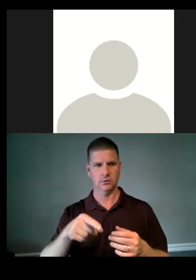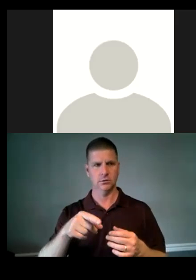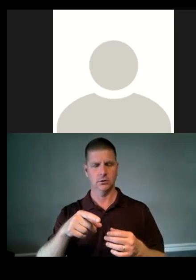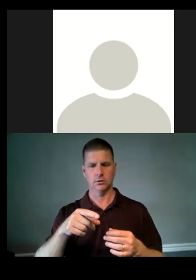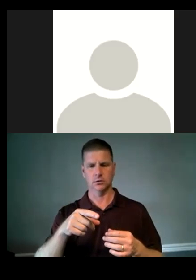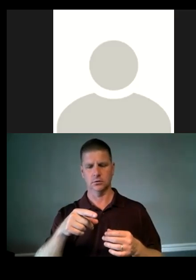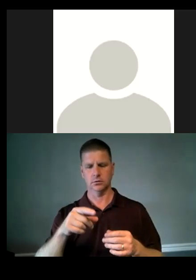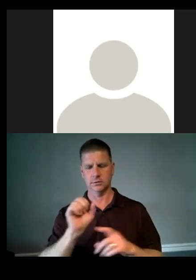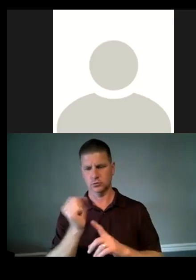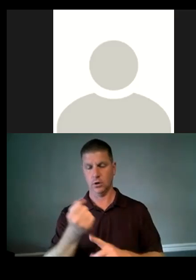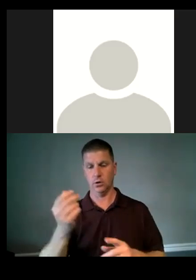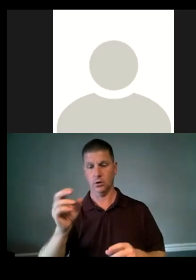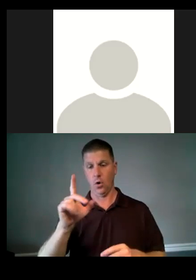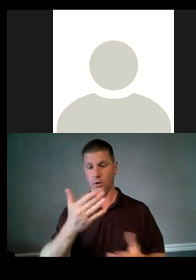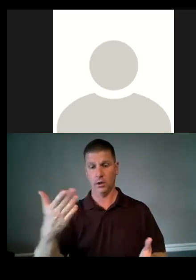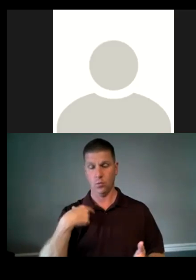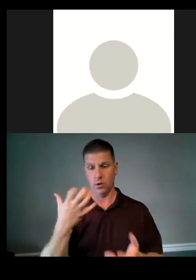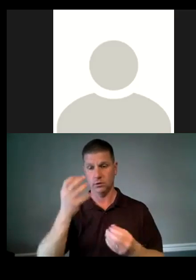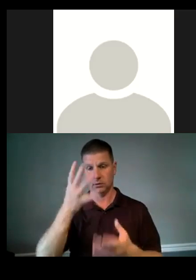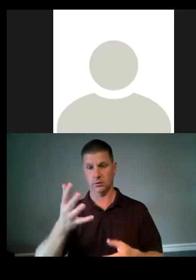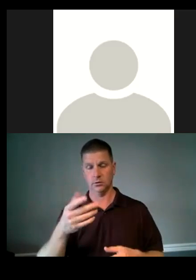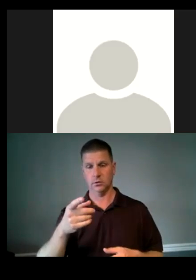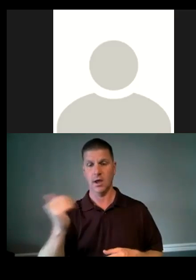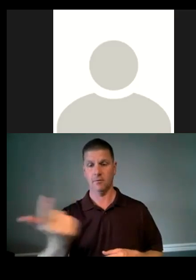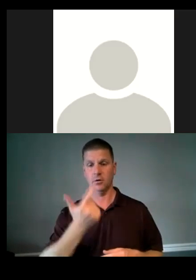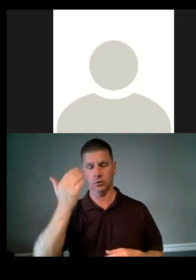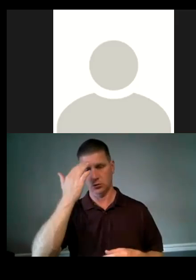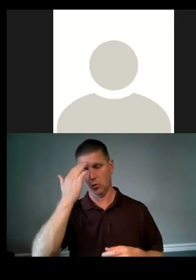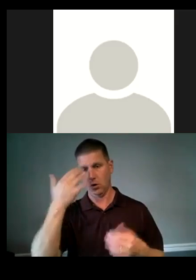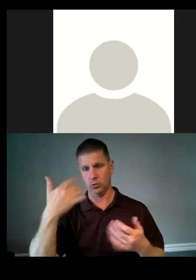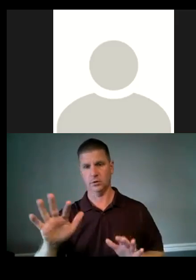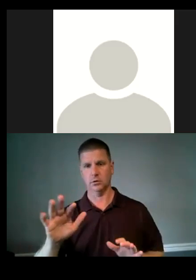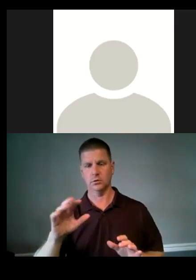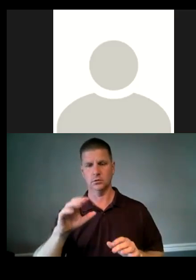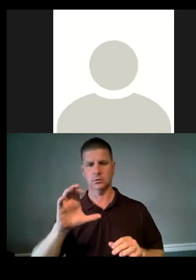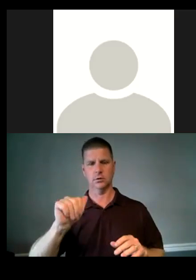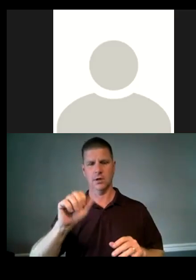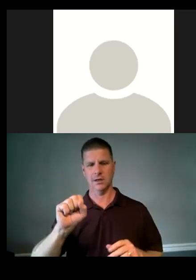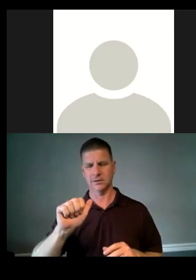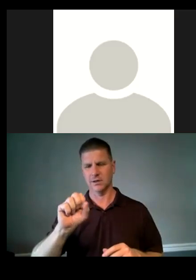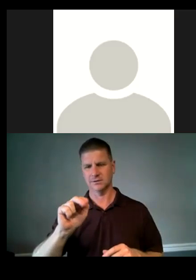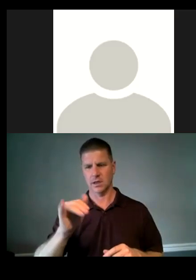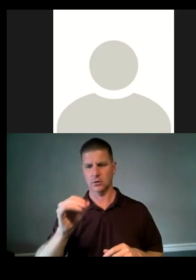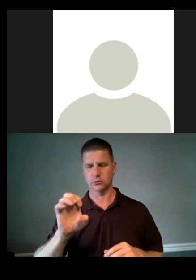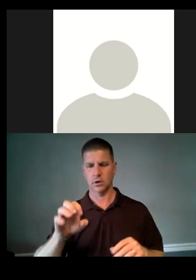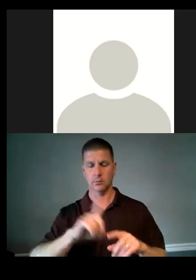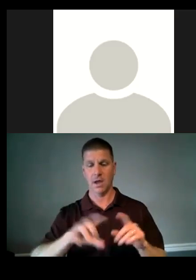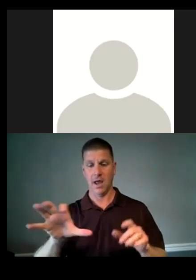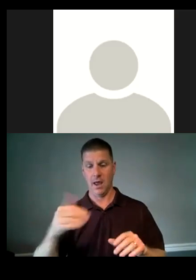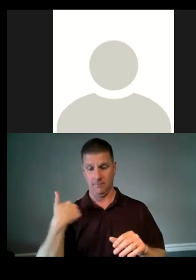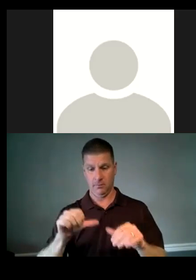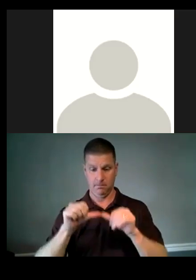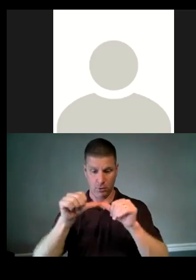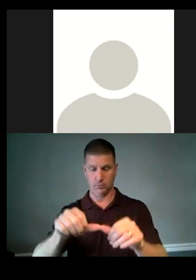the only thing I would like to say is that, well, everybody knows already the word that Casa San Jose does, but having a permanent space,